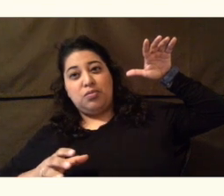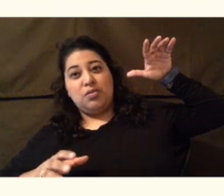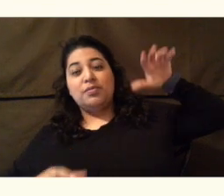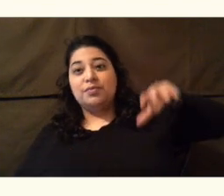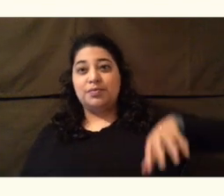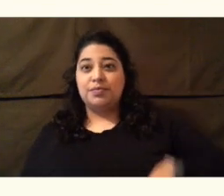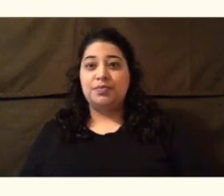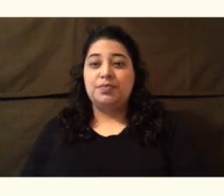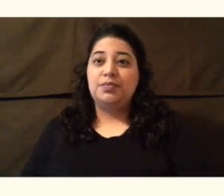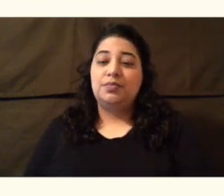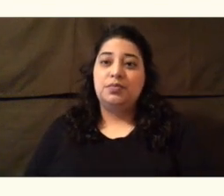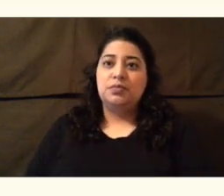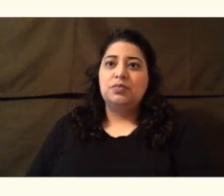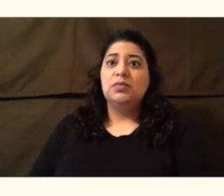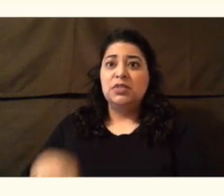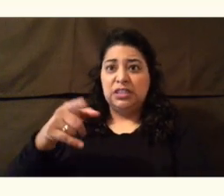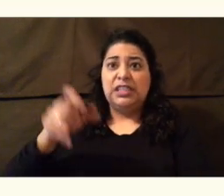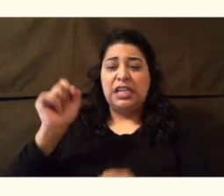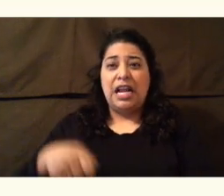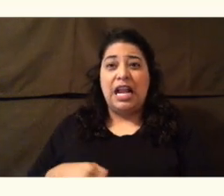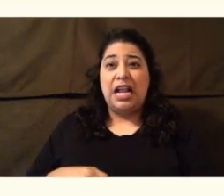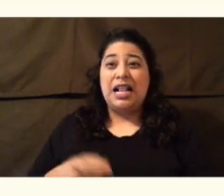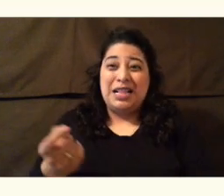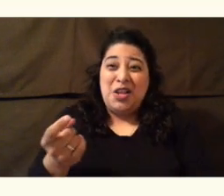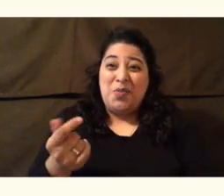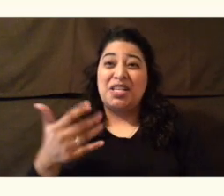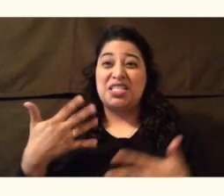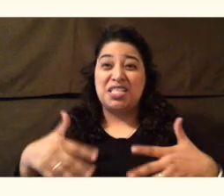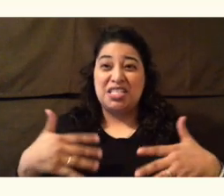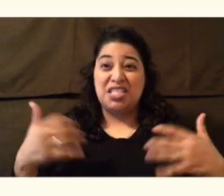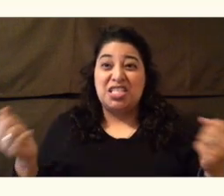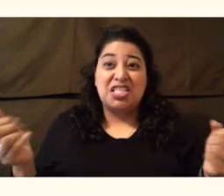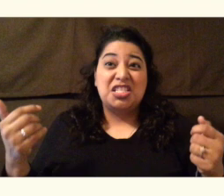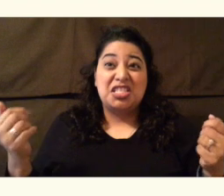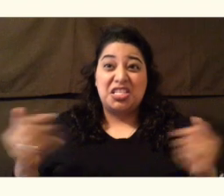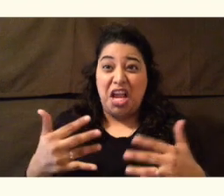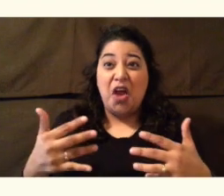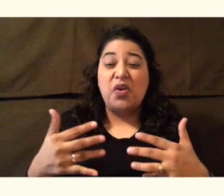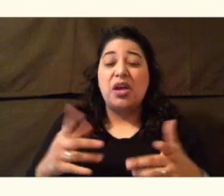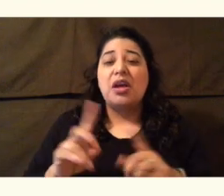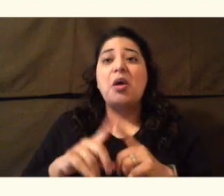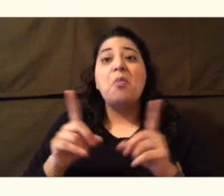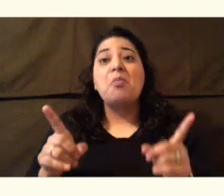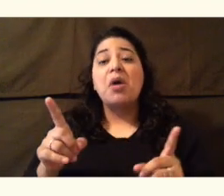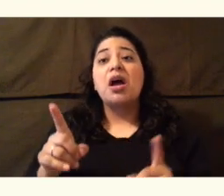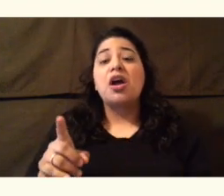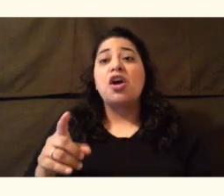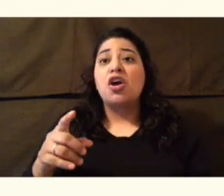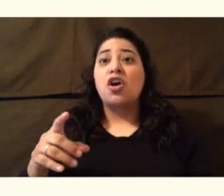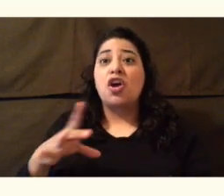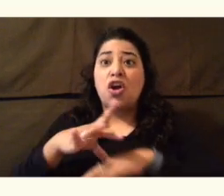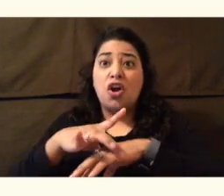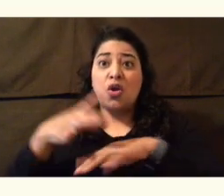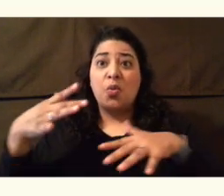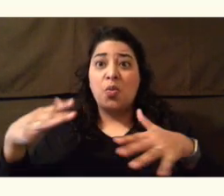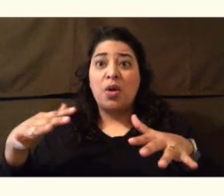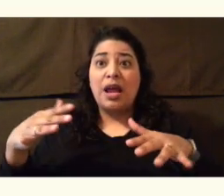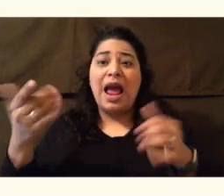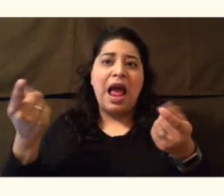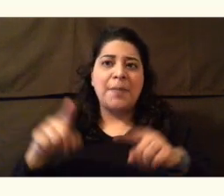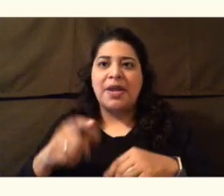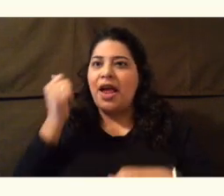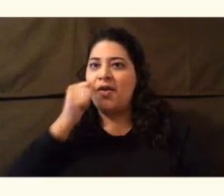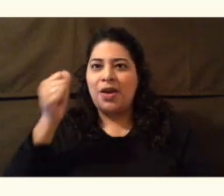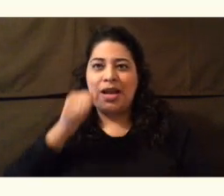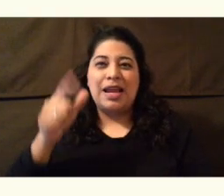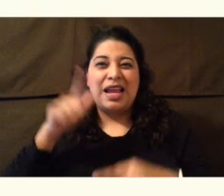Earthquakes can seem a little scary. But, earthquakes happen every day. You just can't feel most of them.